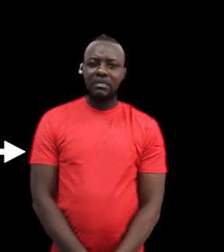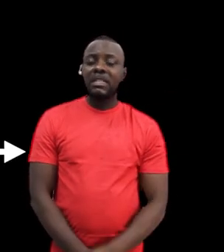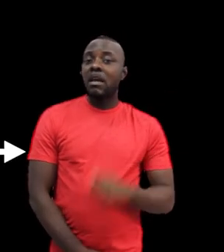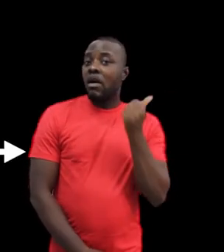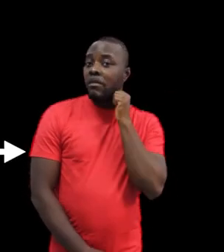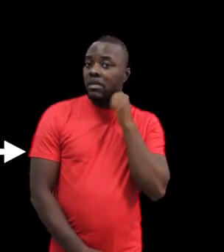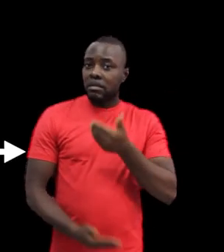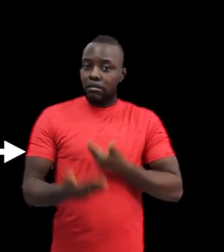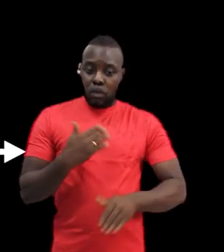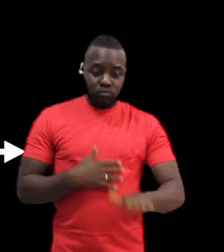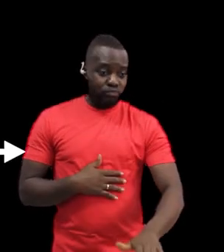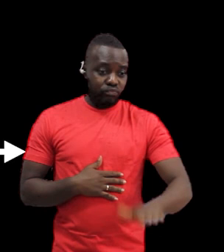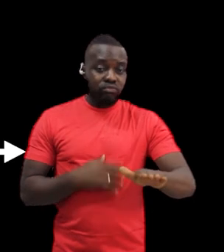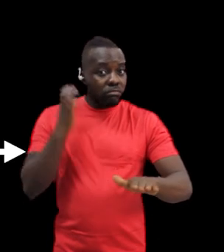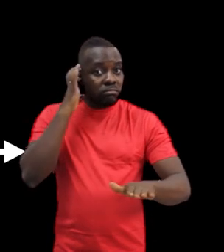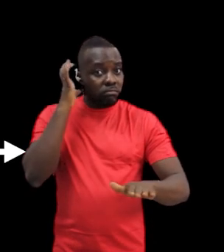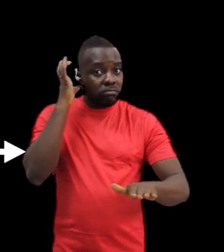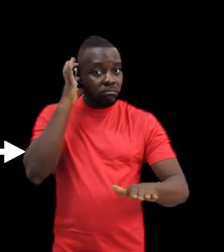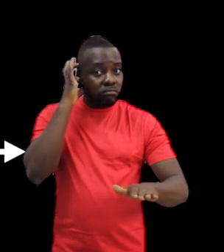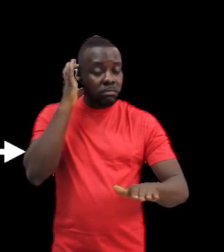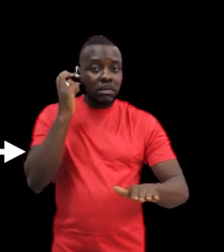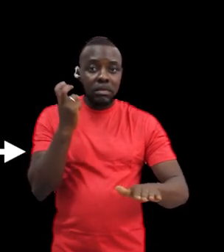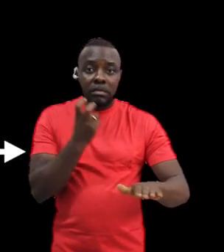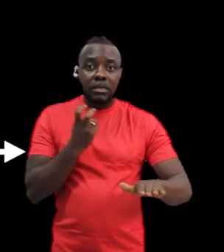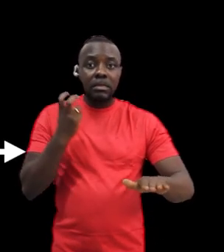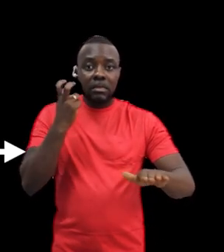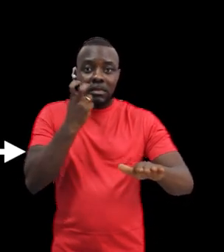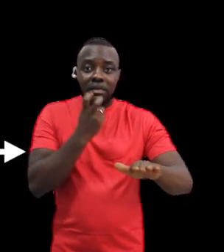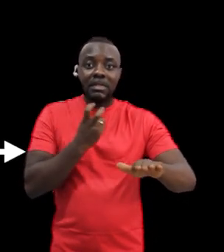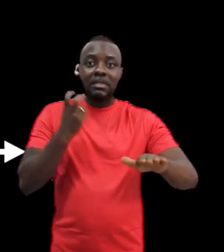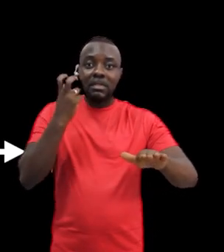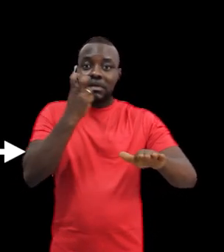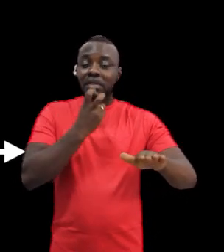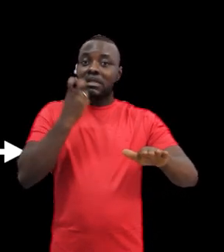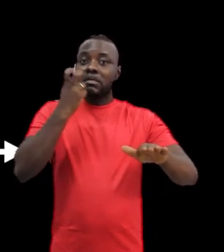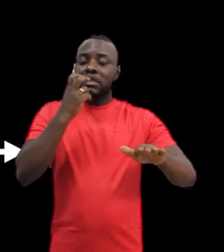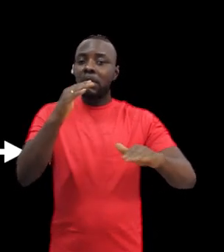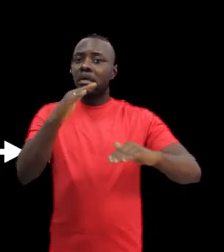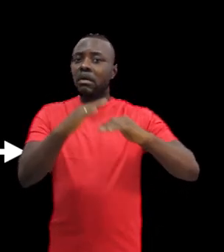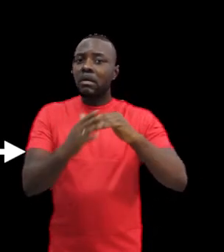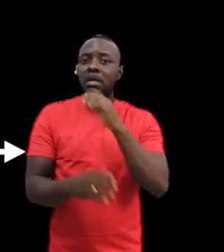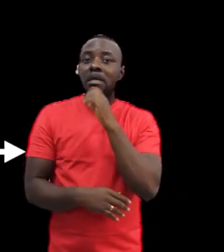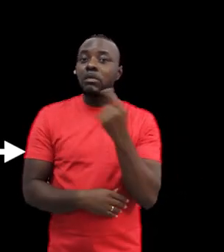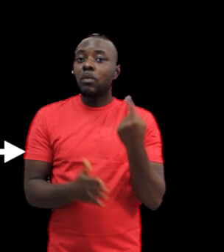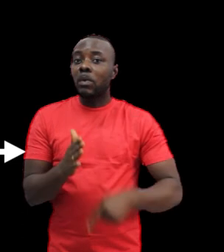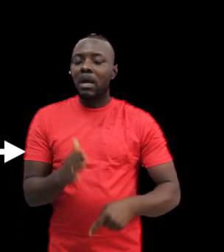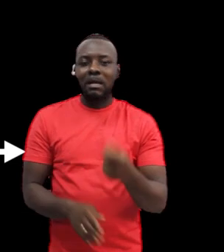hearing, he contracted spinal meningitis, a common cause of hearing lost in the US and Africa at age 11.